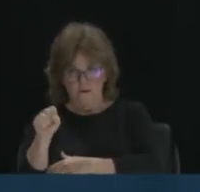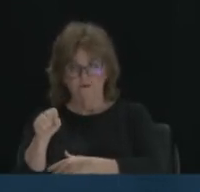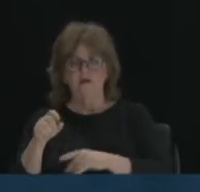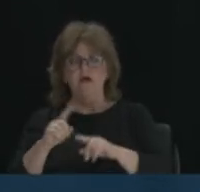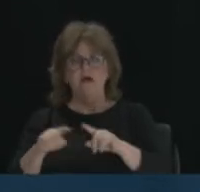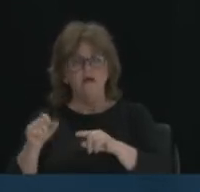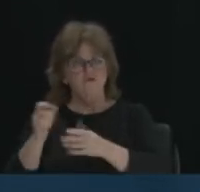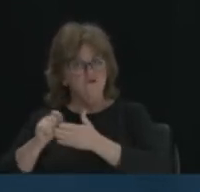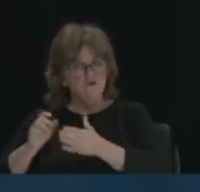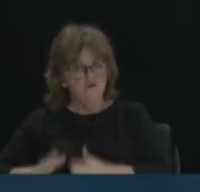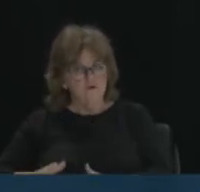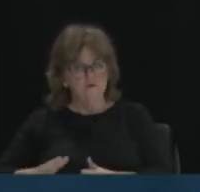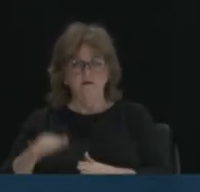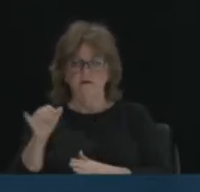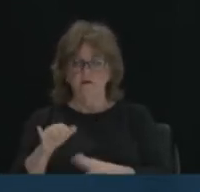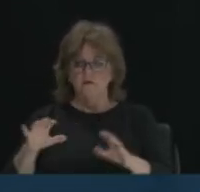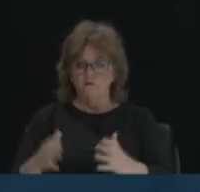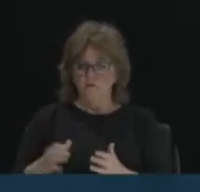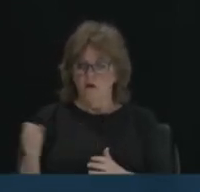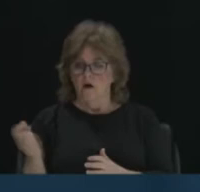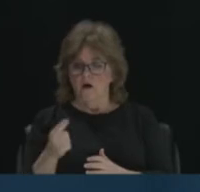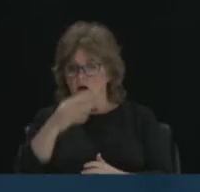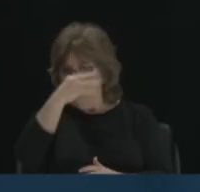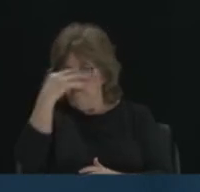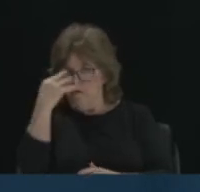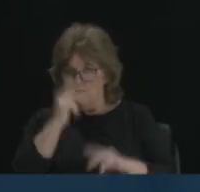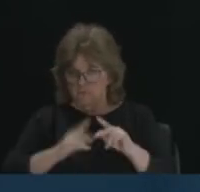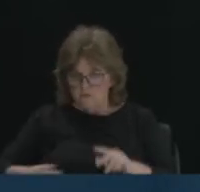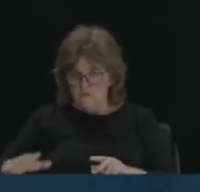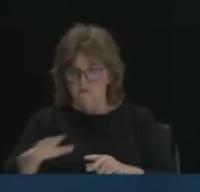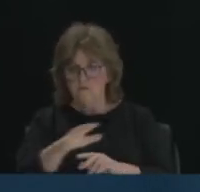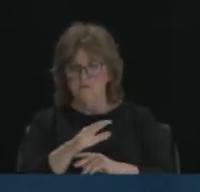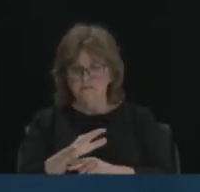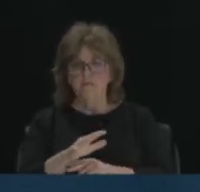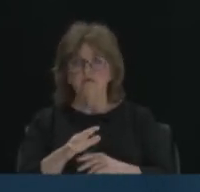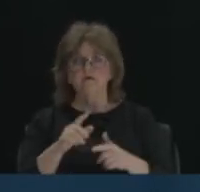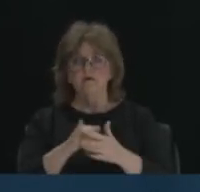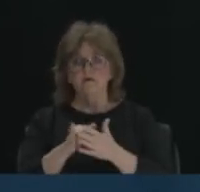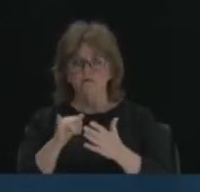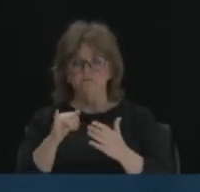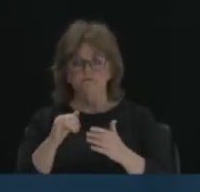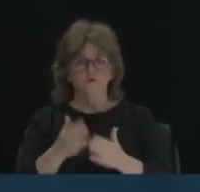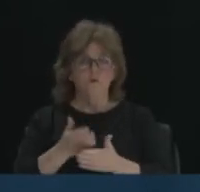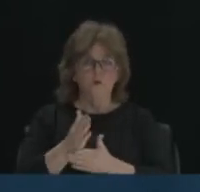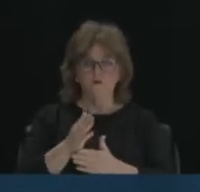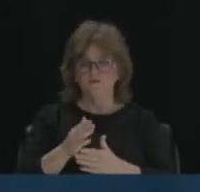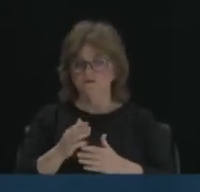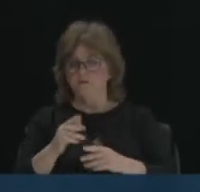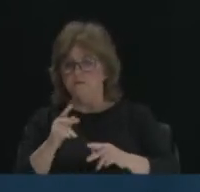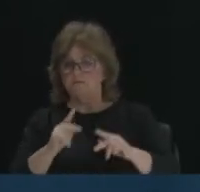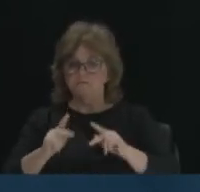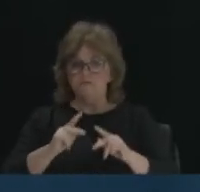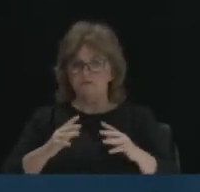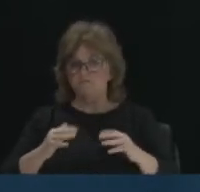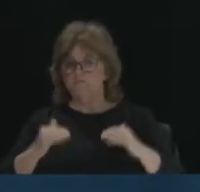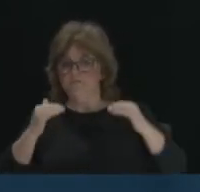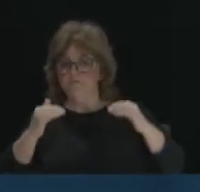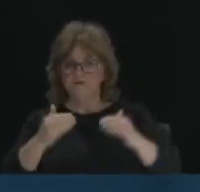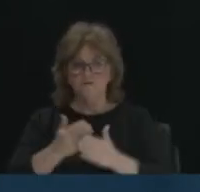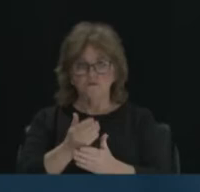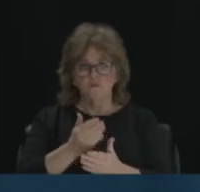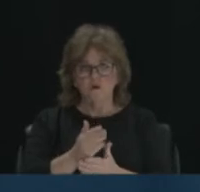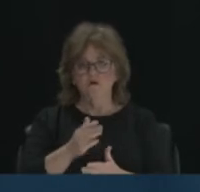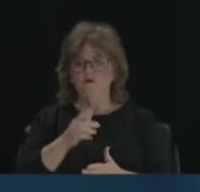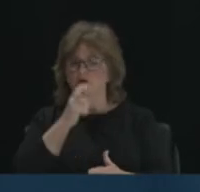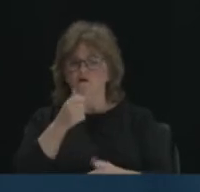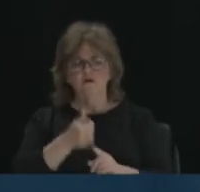And it was basically an all black organization trying to advance the rights of African Americans who were not given their